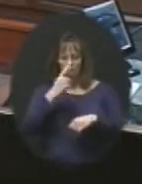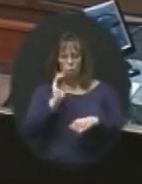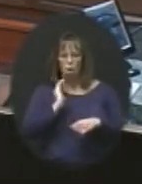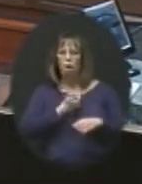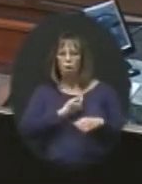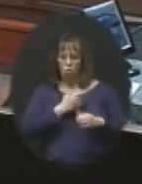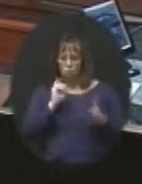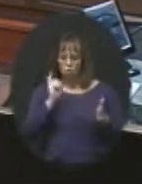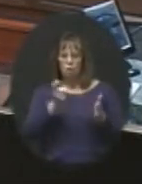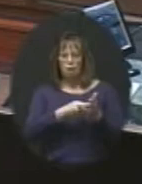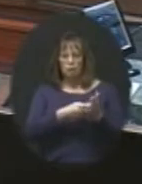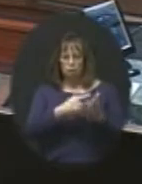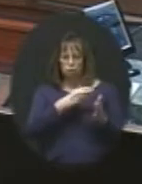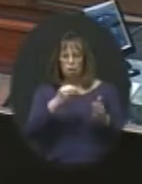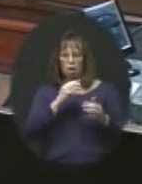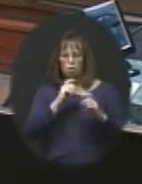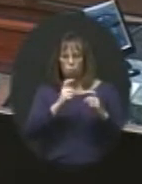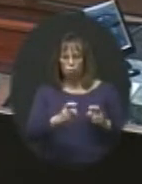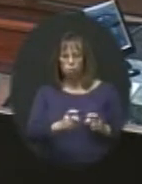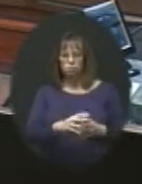recognition and awards.